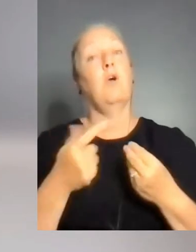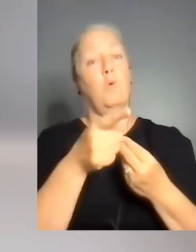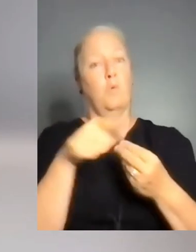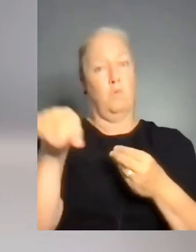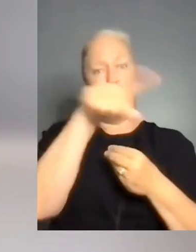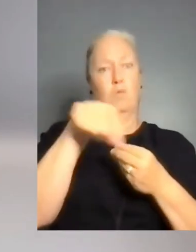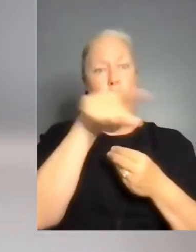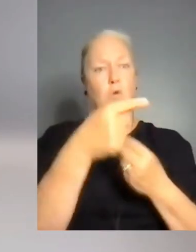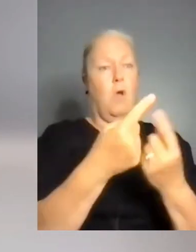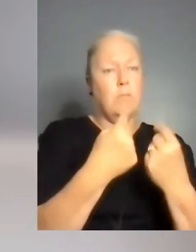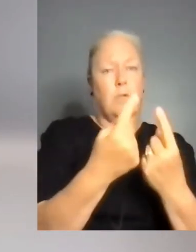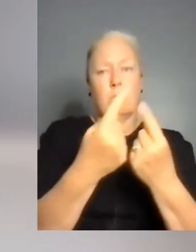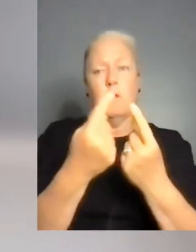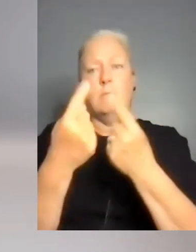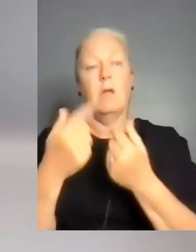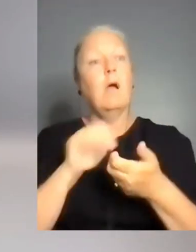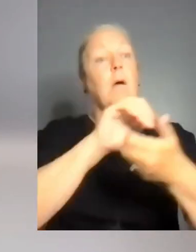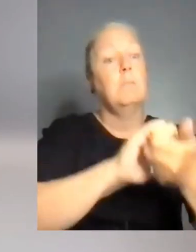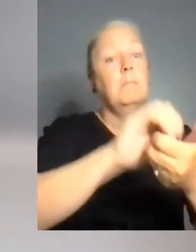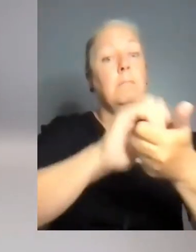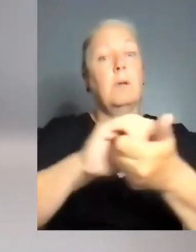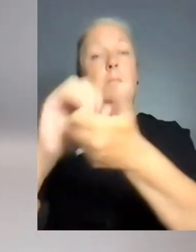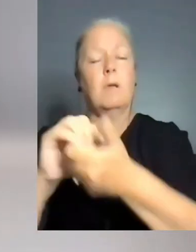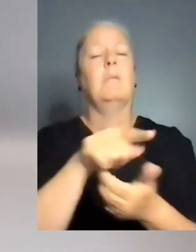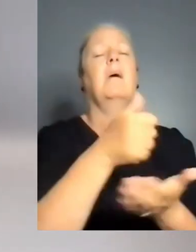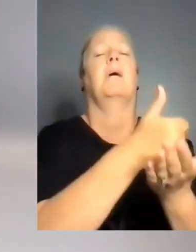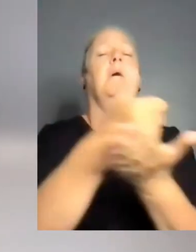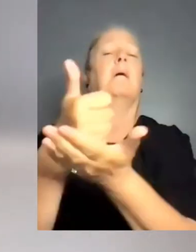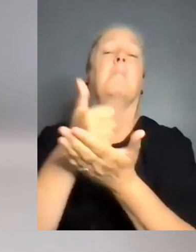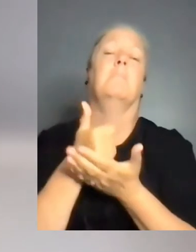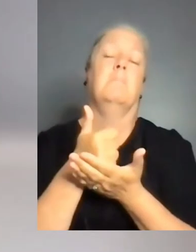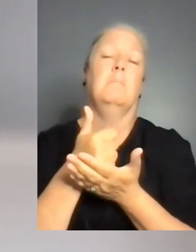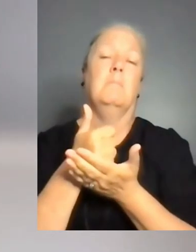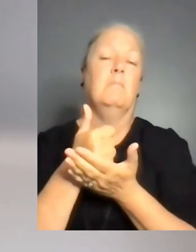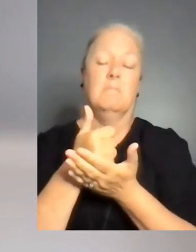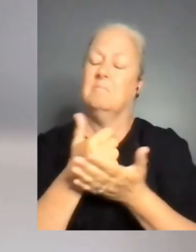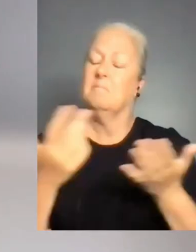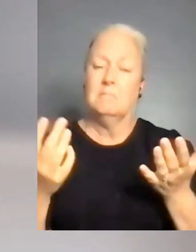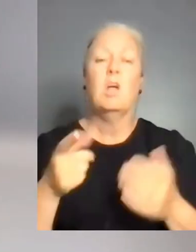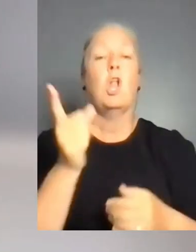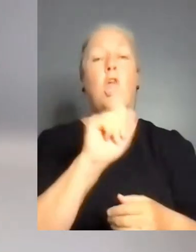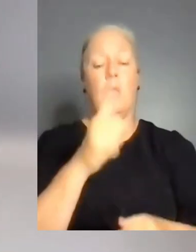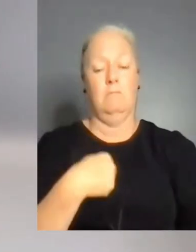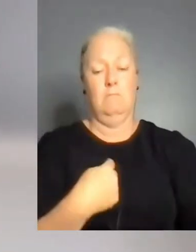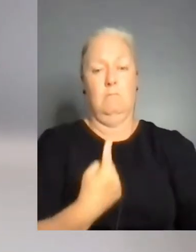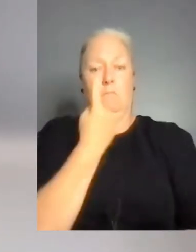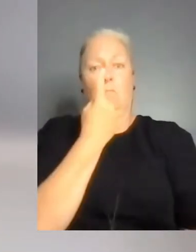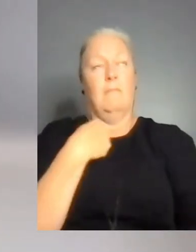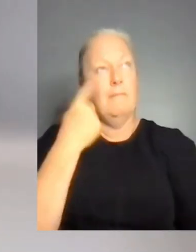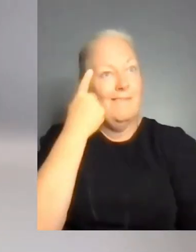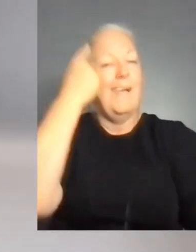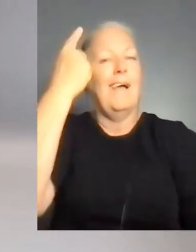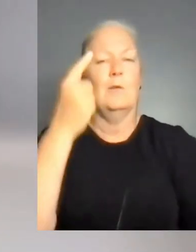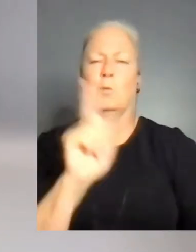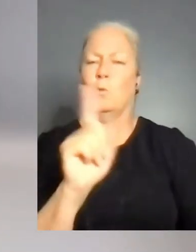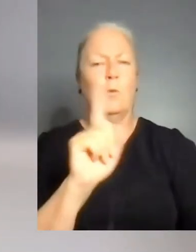the partner. So, as Joachim says, it is a collaborative effort. And now I invite